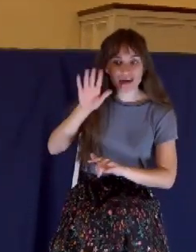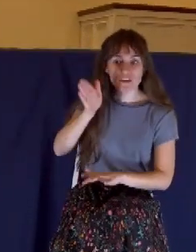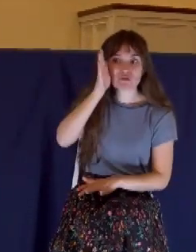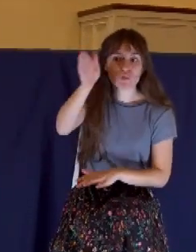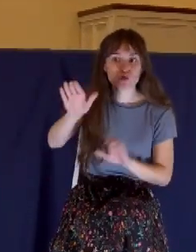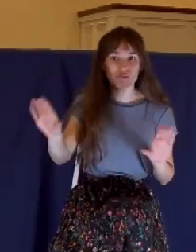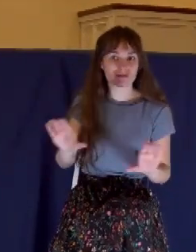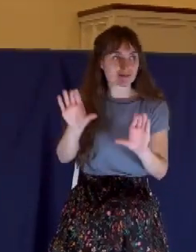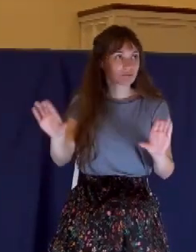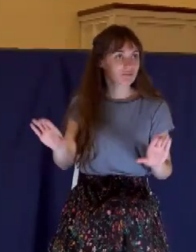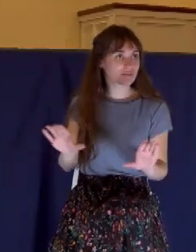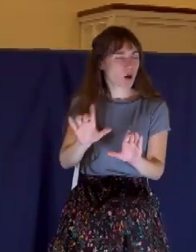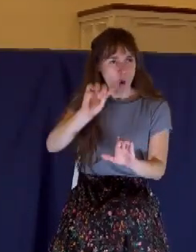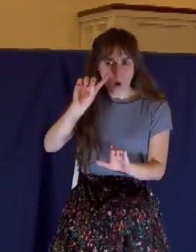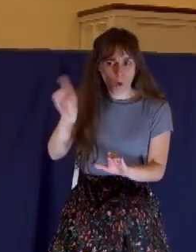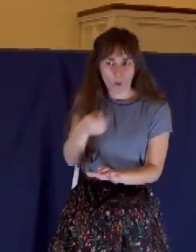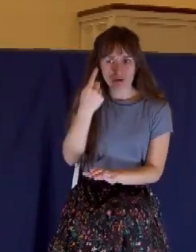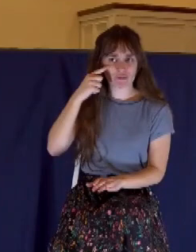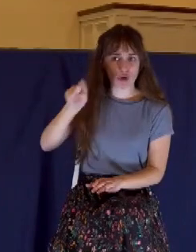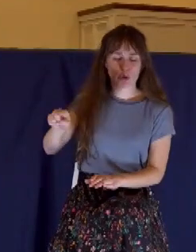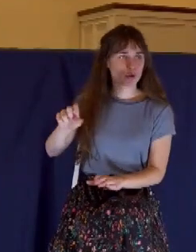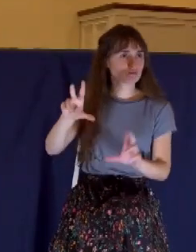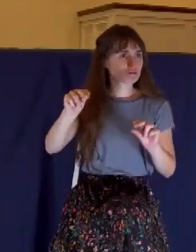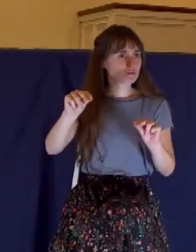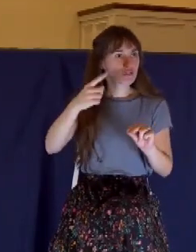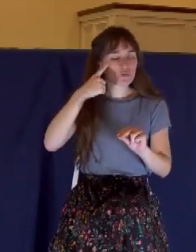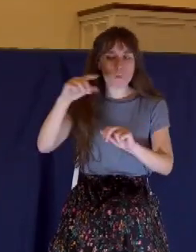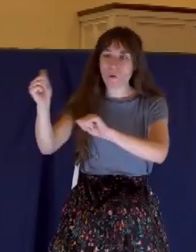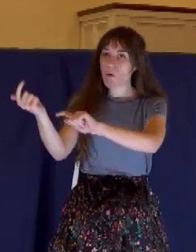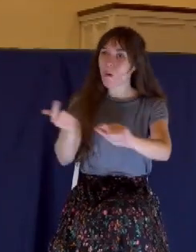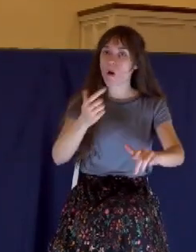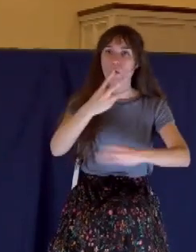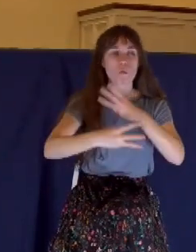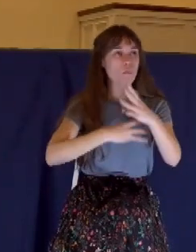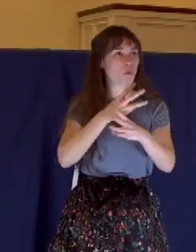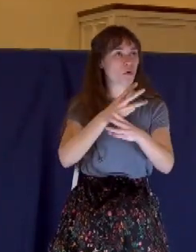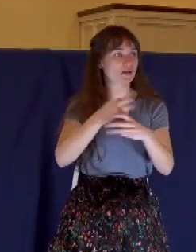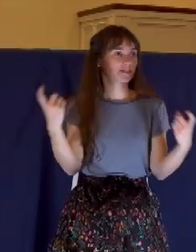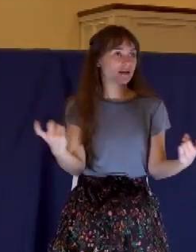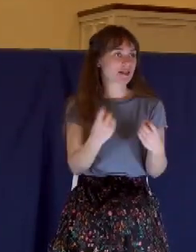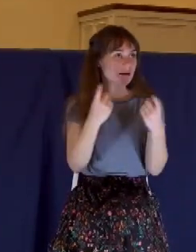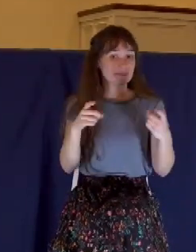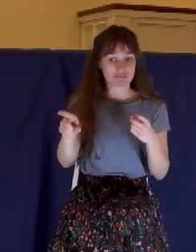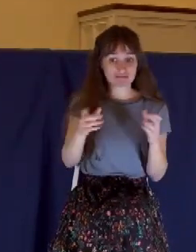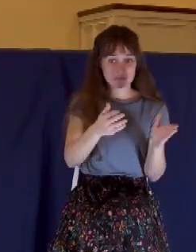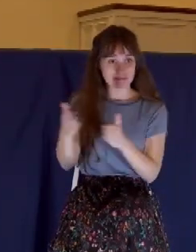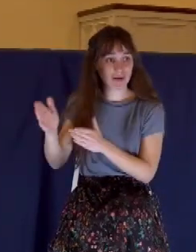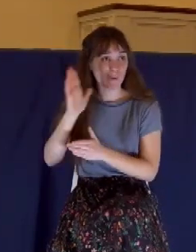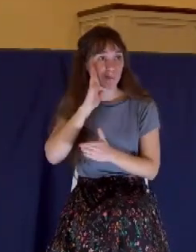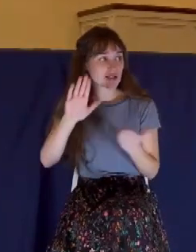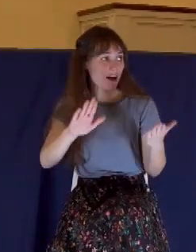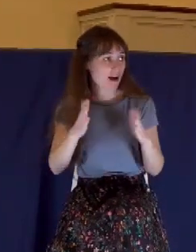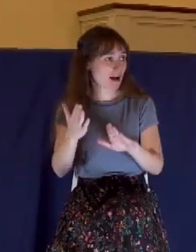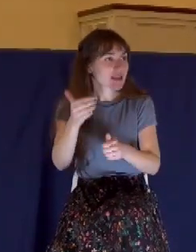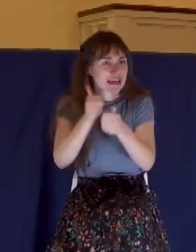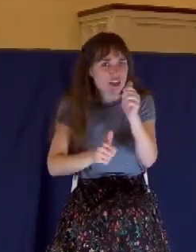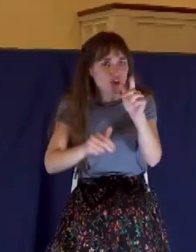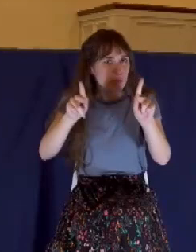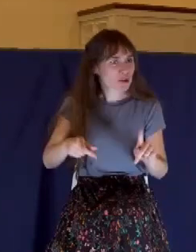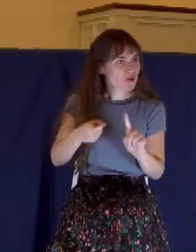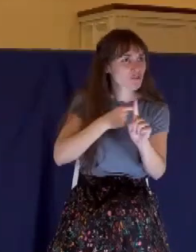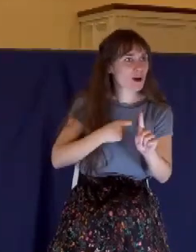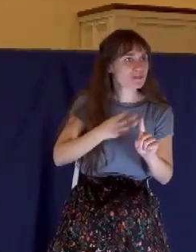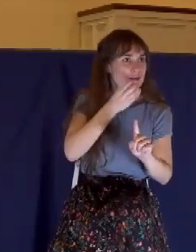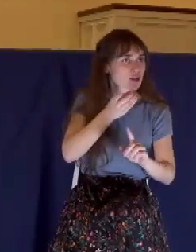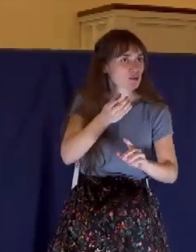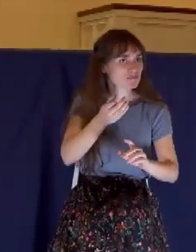but also for the sins of all the world, He was about to die. Not everybody there got that. Not everybody